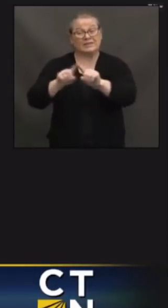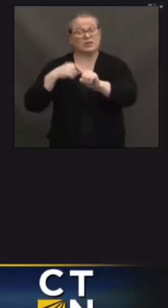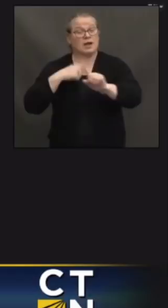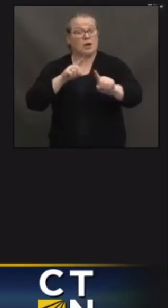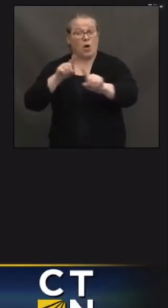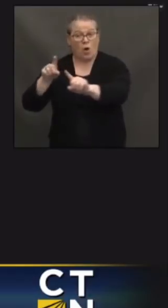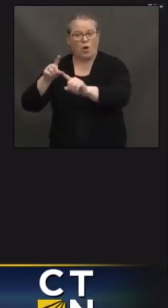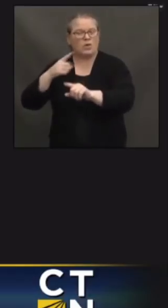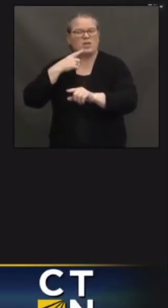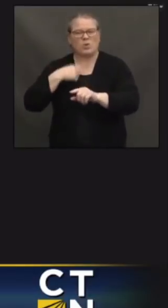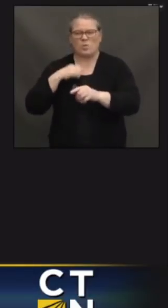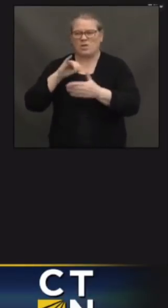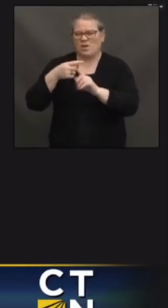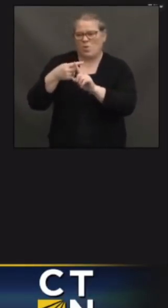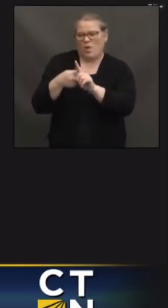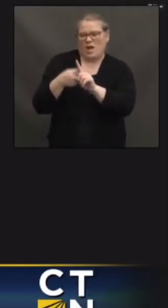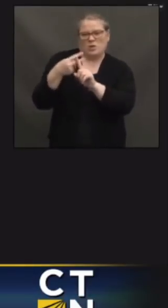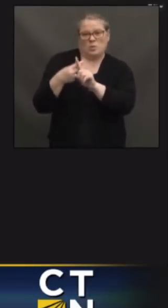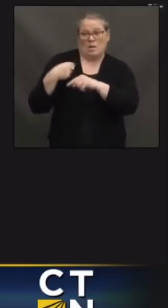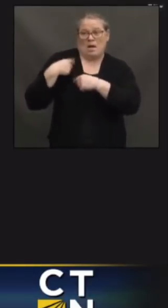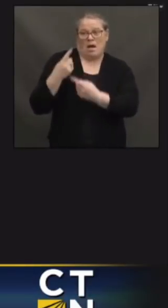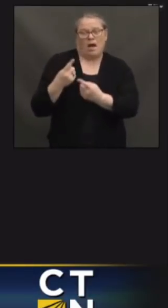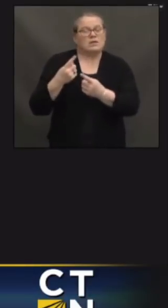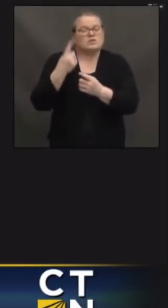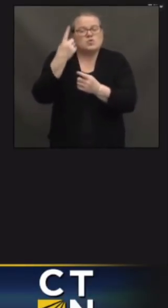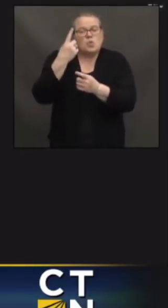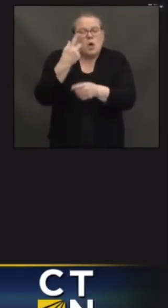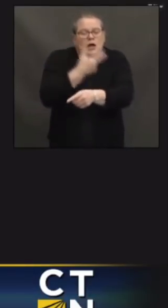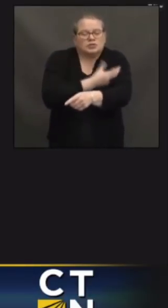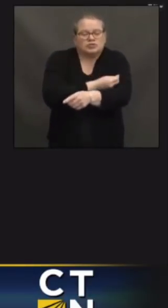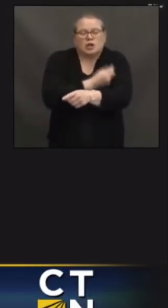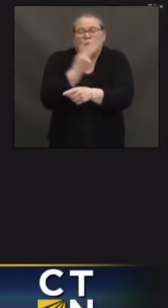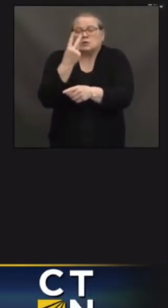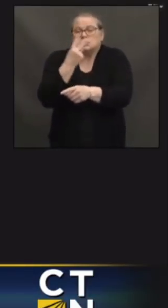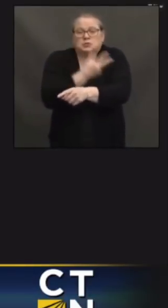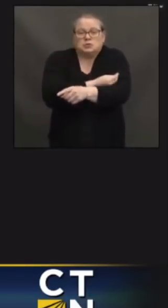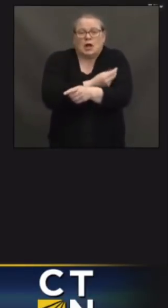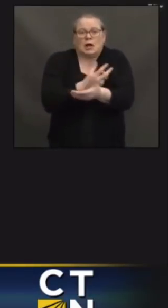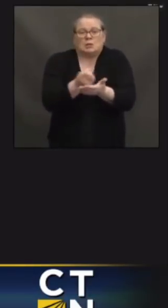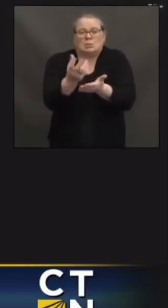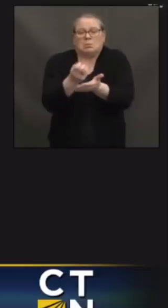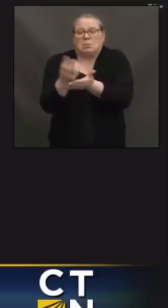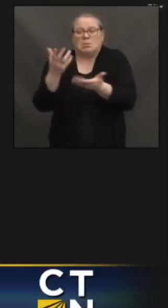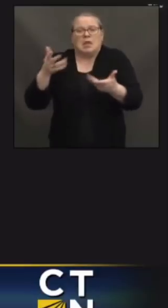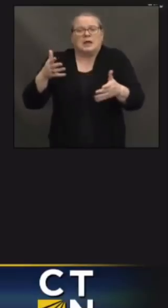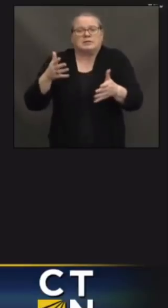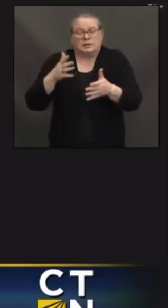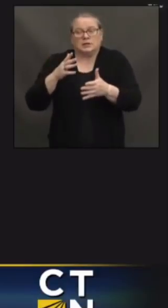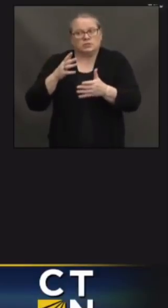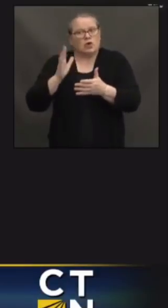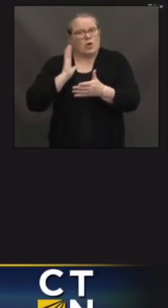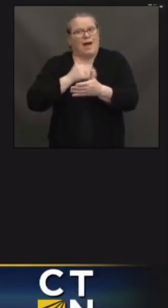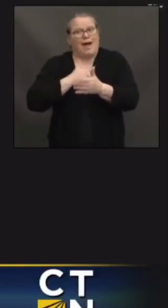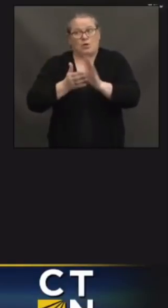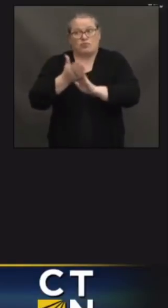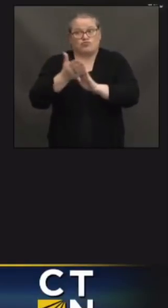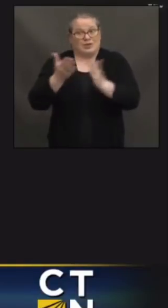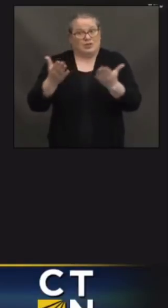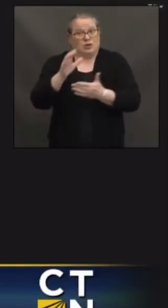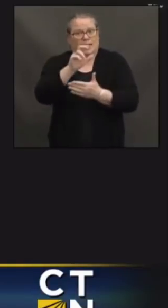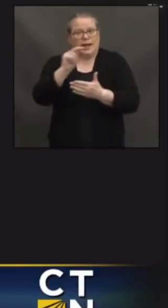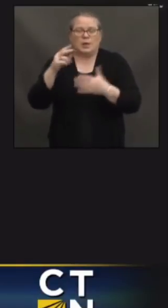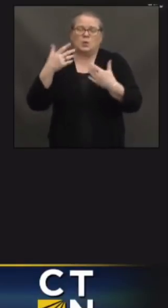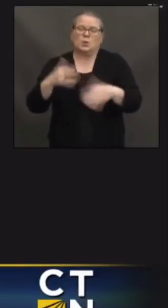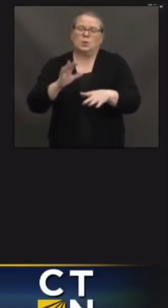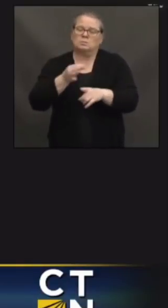shot, only lost two shots. I mean, it is absolutely exceptional how efficient our operation is, and I think Connecticut is going to